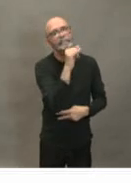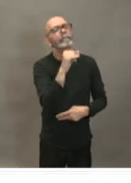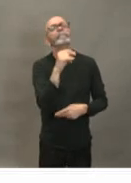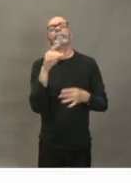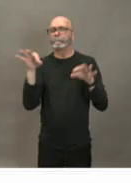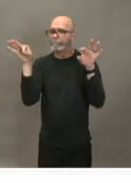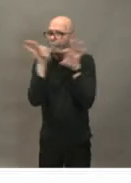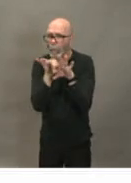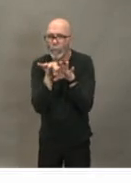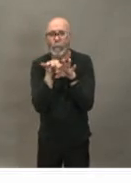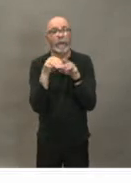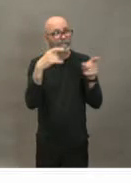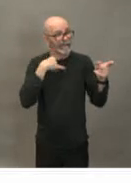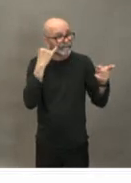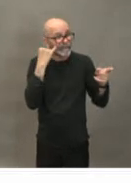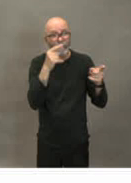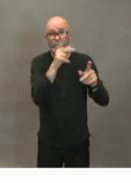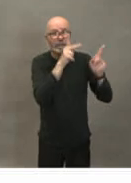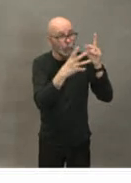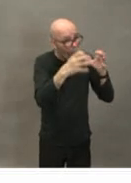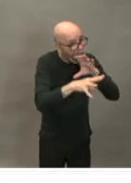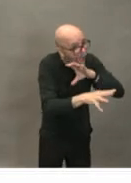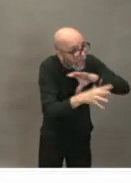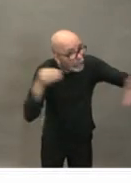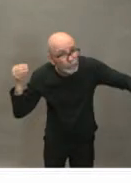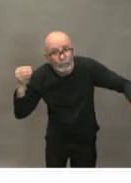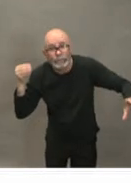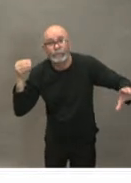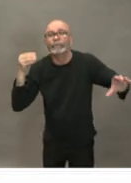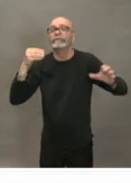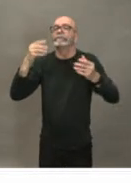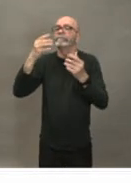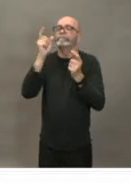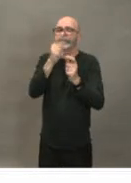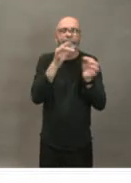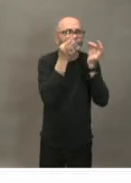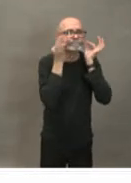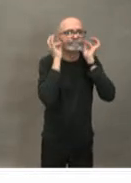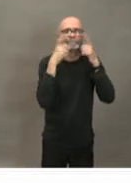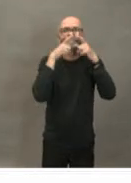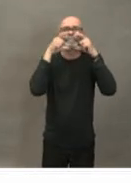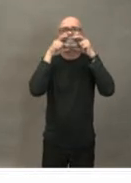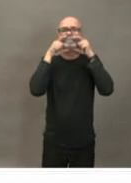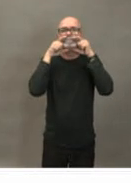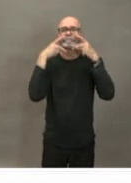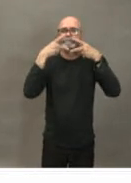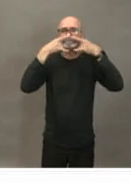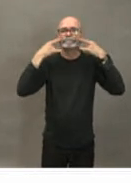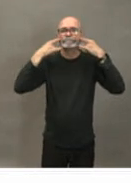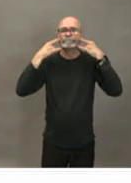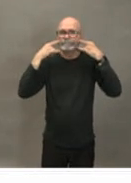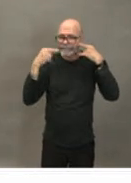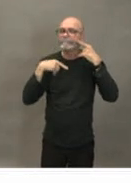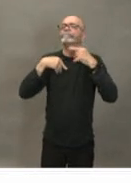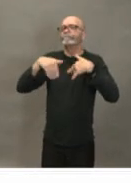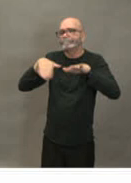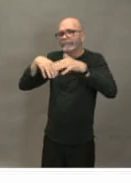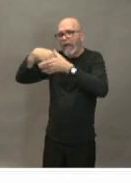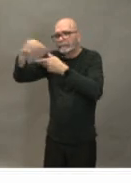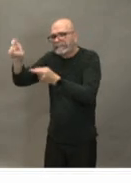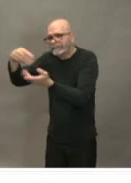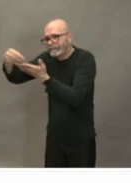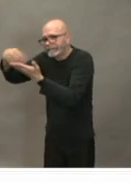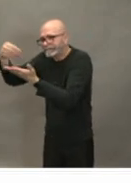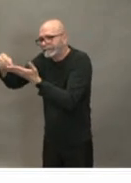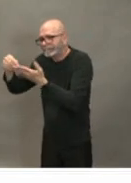public and they're sick that's the time when they can use them where wearing a mask actually is important because if you're coughing the mask helps the virus